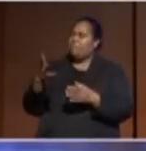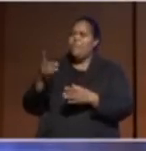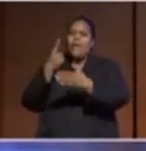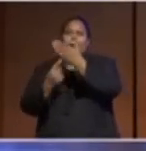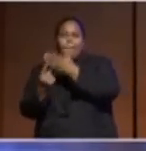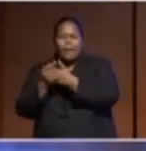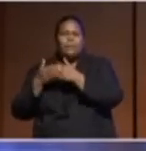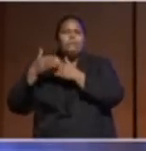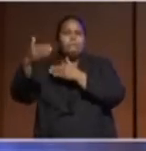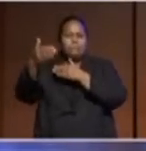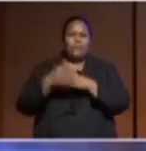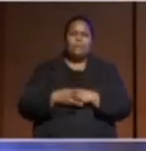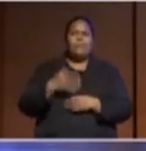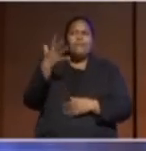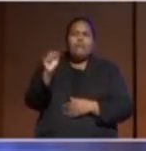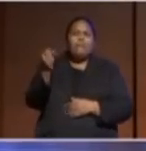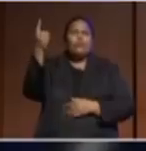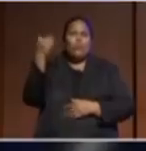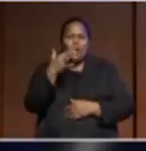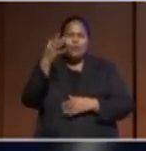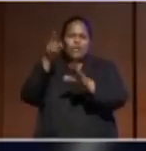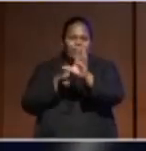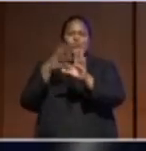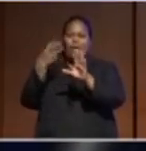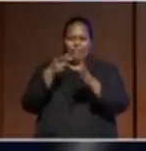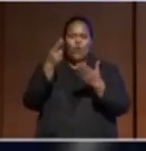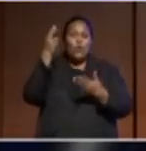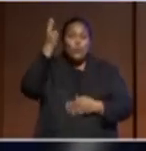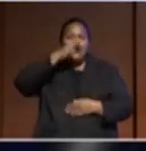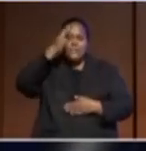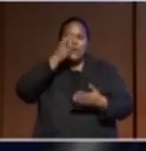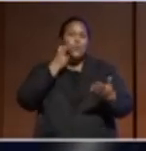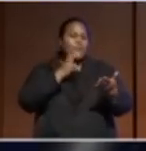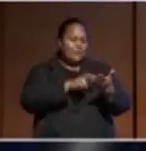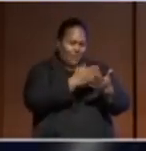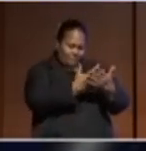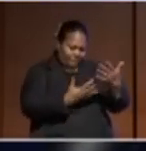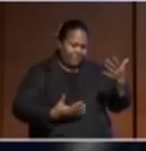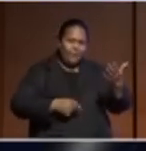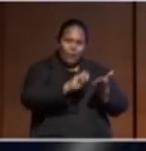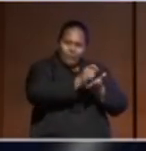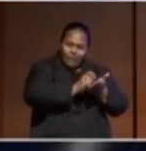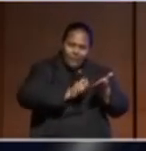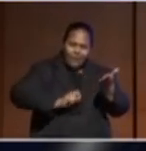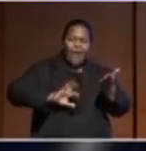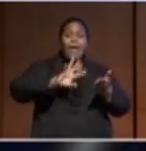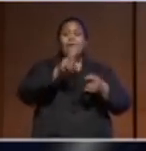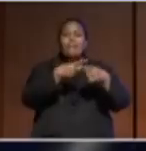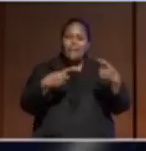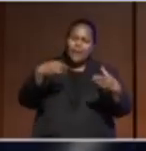20 to 50 to 100 year period. When I think about that list that they went through, everything from